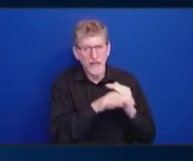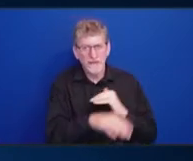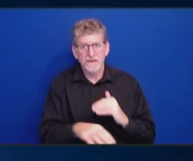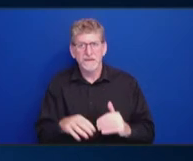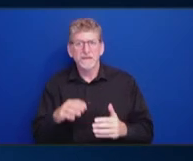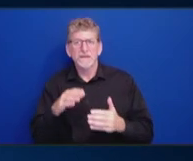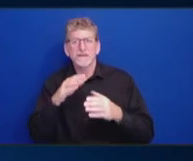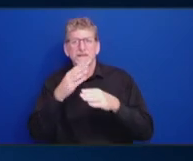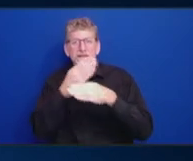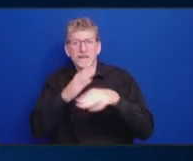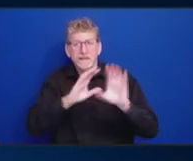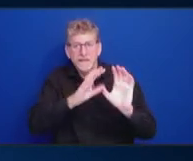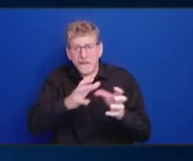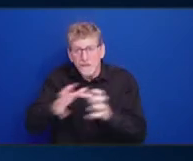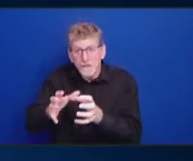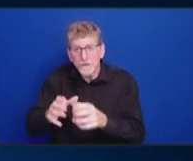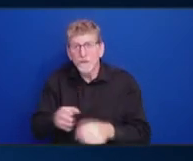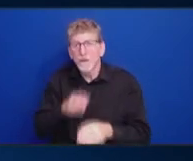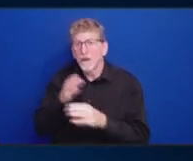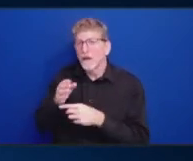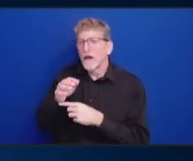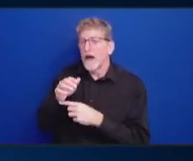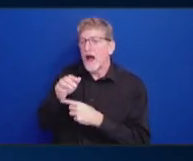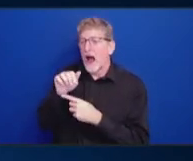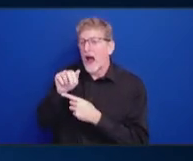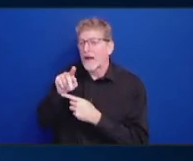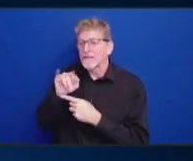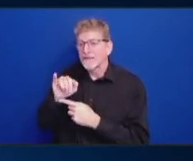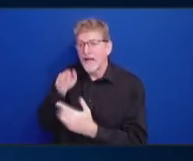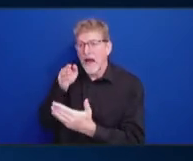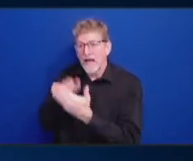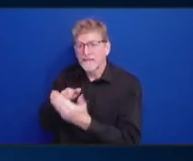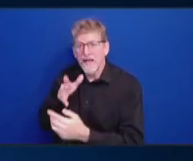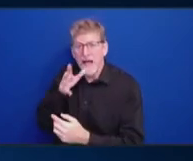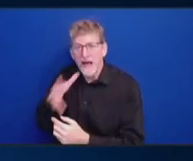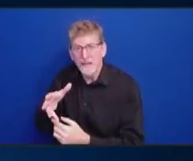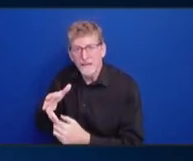team. I think that's something that we have talked about.